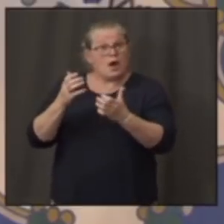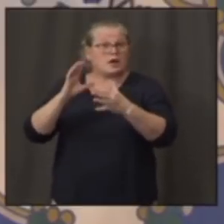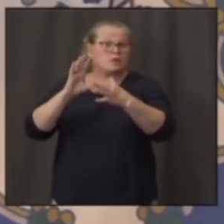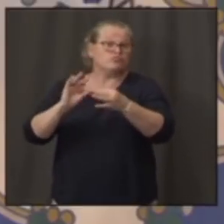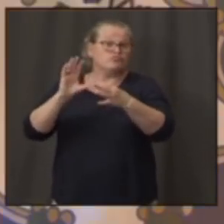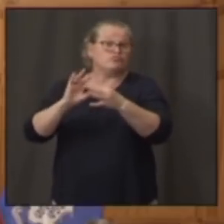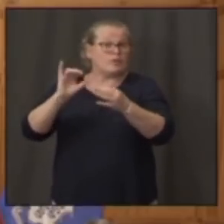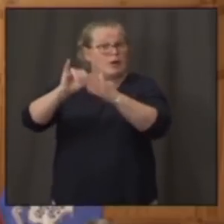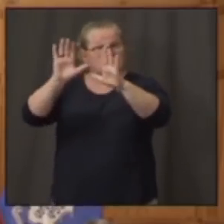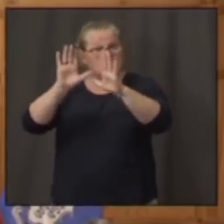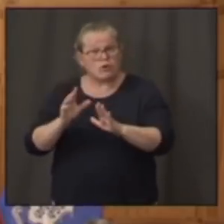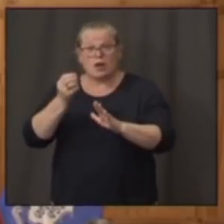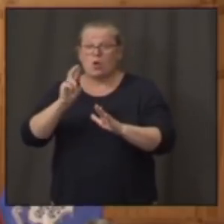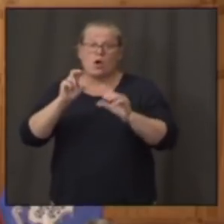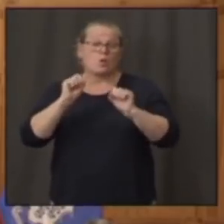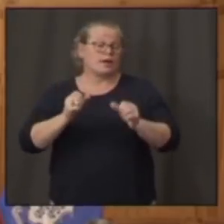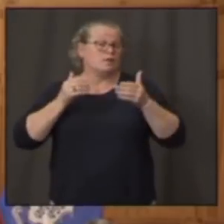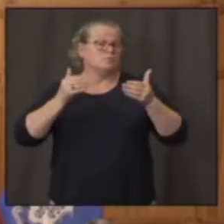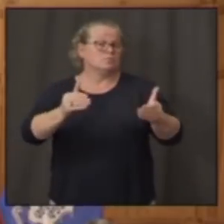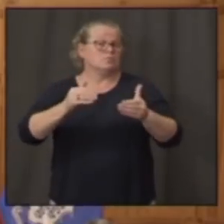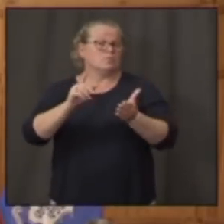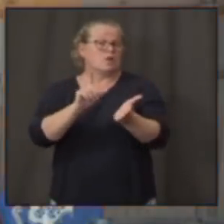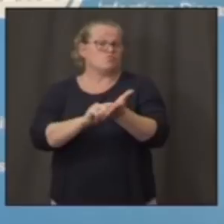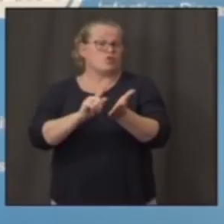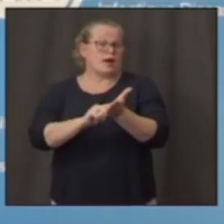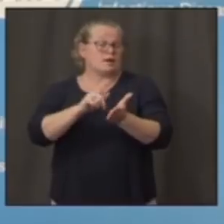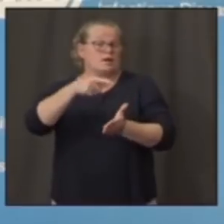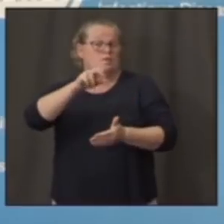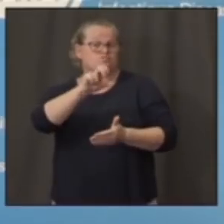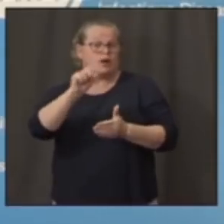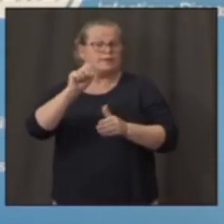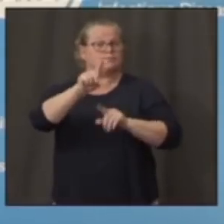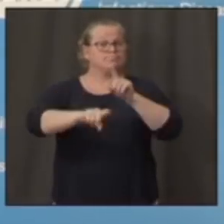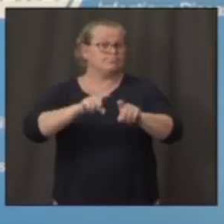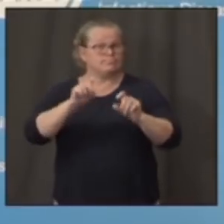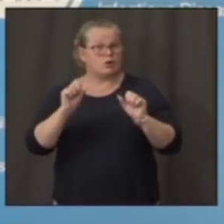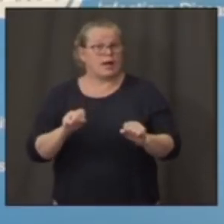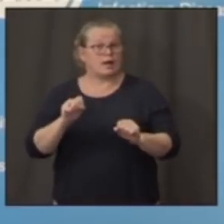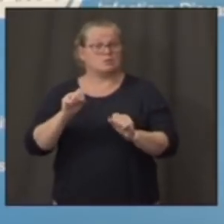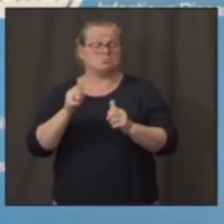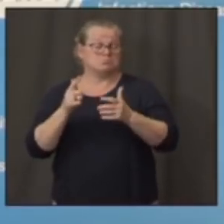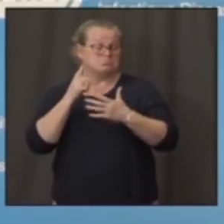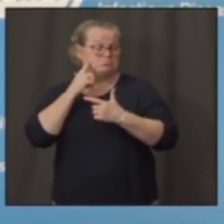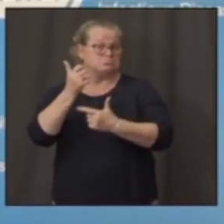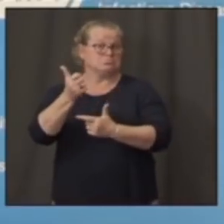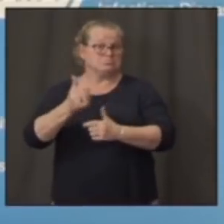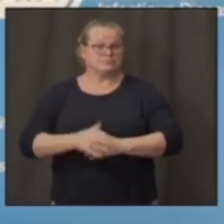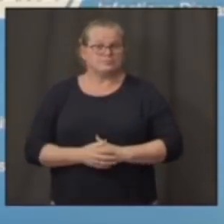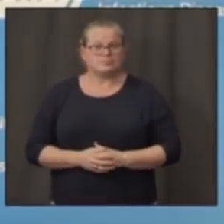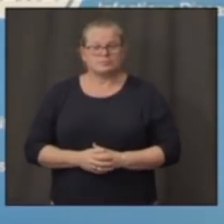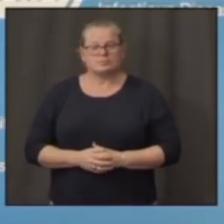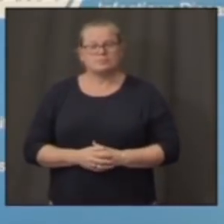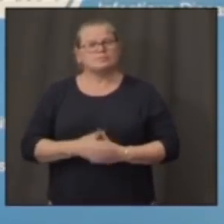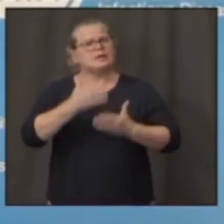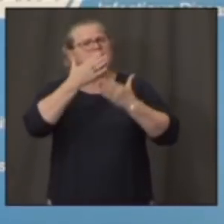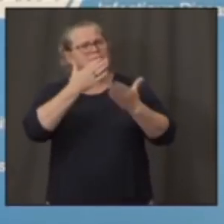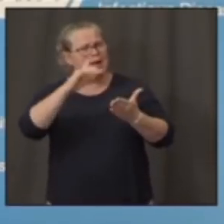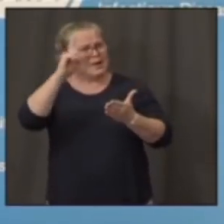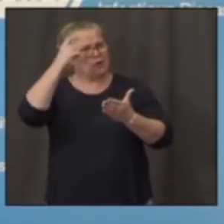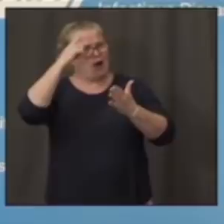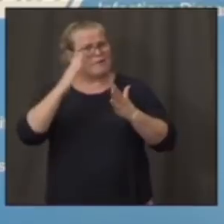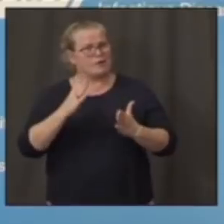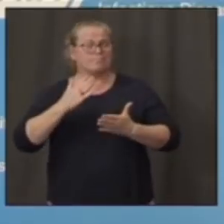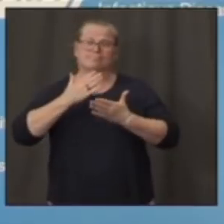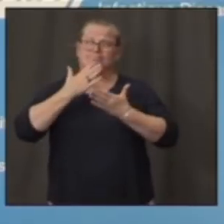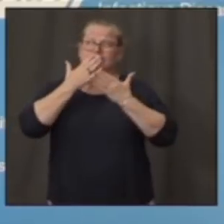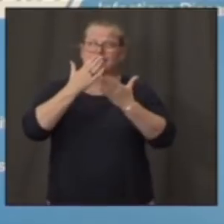friends in the press. Dr. Fauci. Thank you very much, Governor. I really appreciate the opportunity to be with you today. I just want to